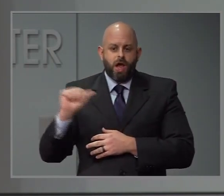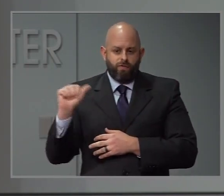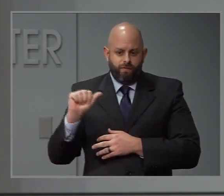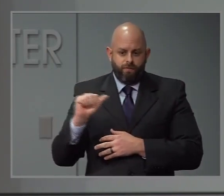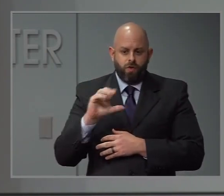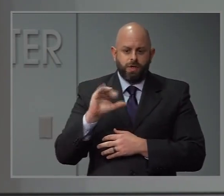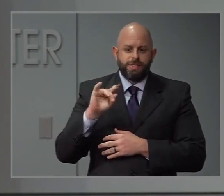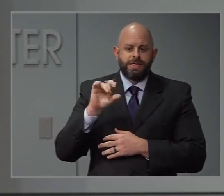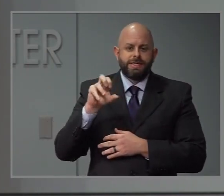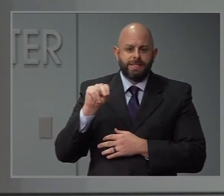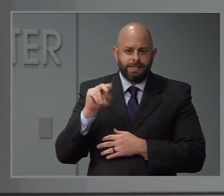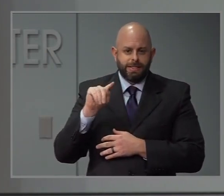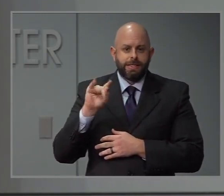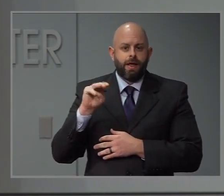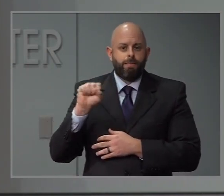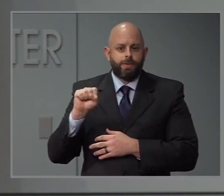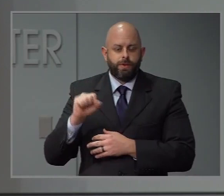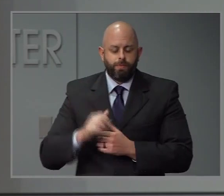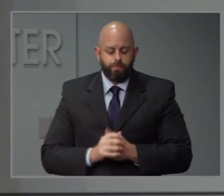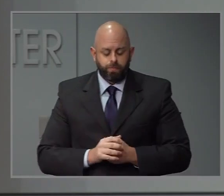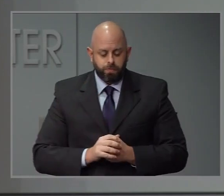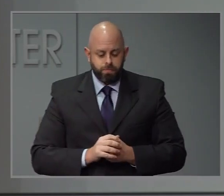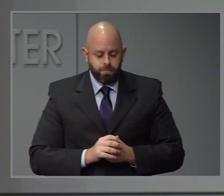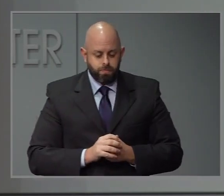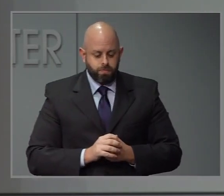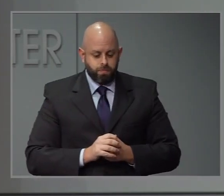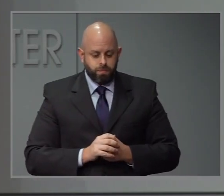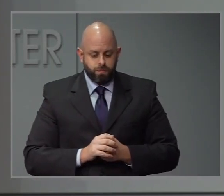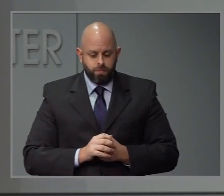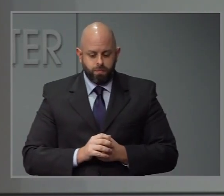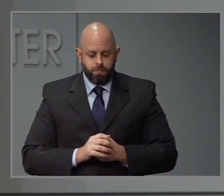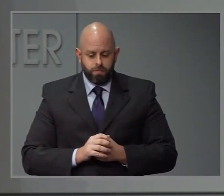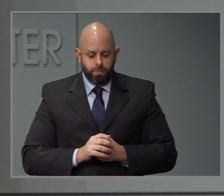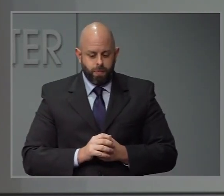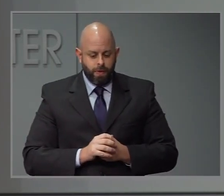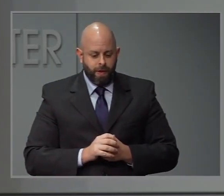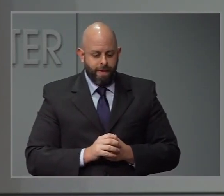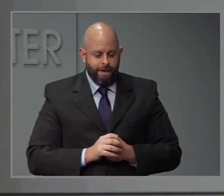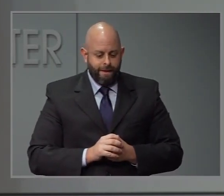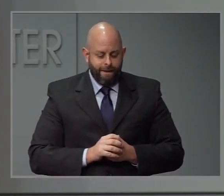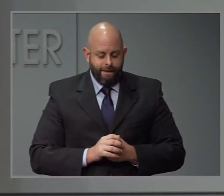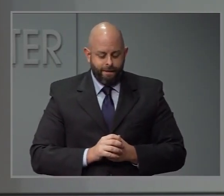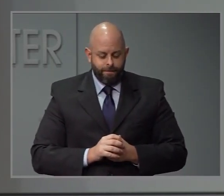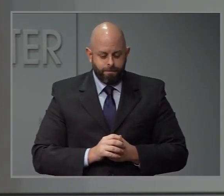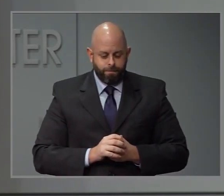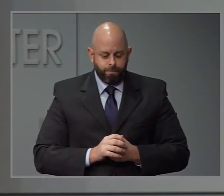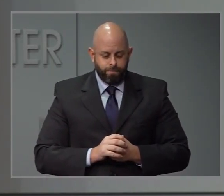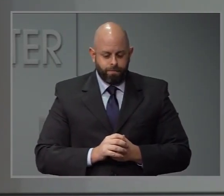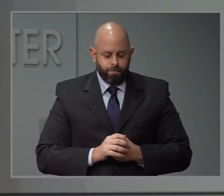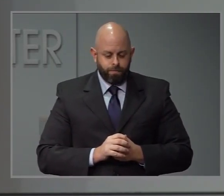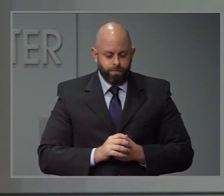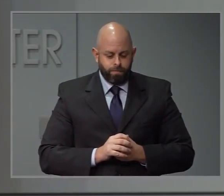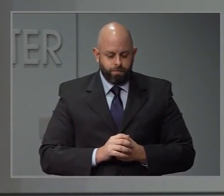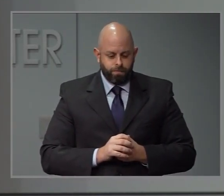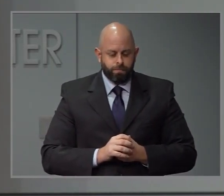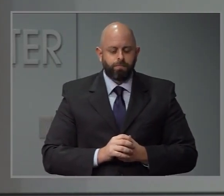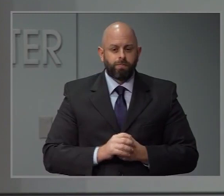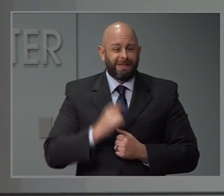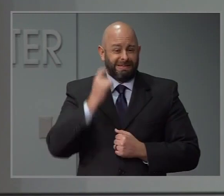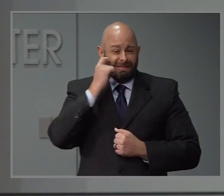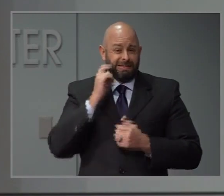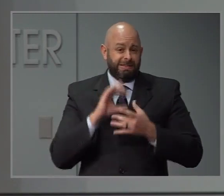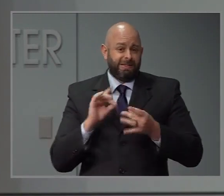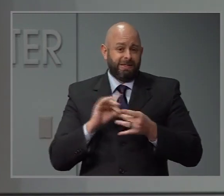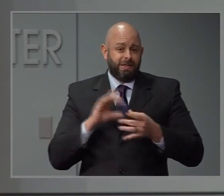Hi. This is Elizabeth Ann Brown from the Asheville Citizen Times Newspaper. Especially as so much of our modeling relies